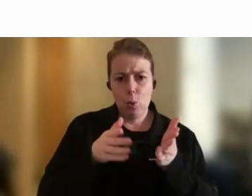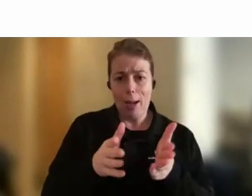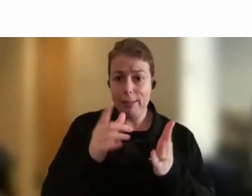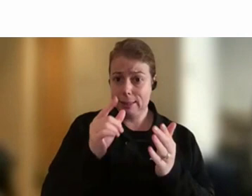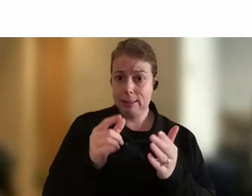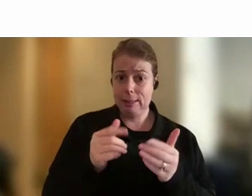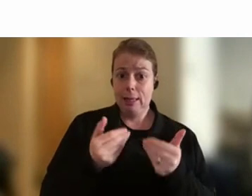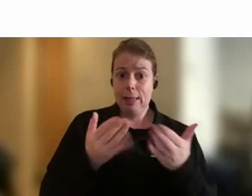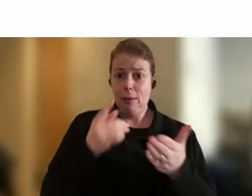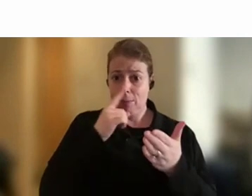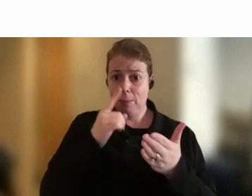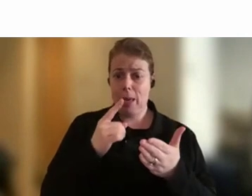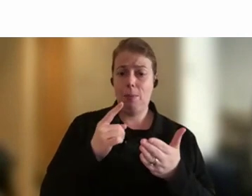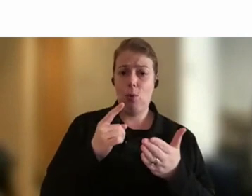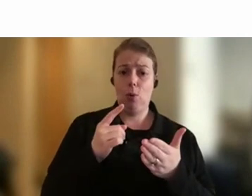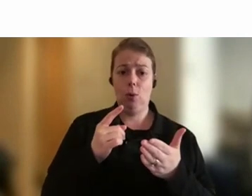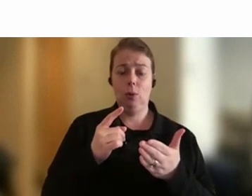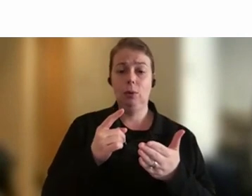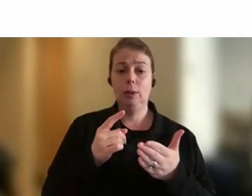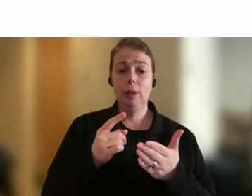environment to collaborate.